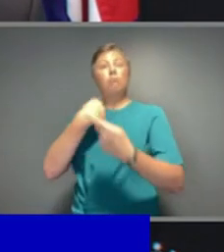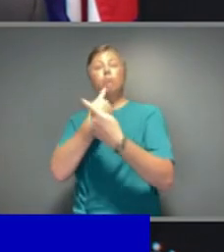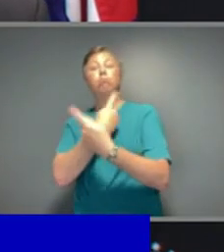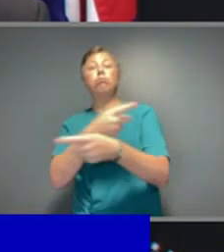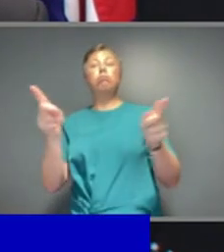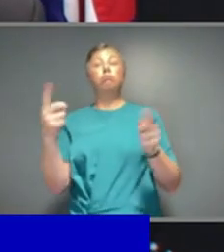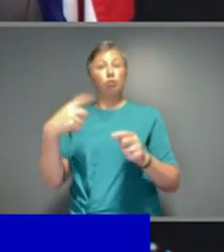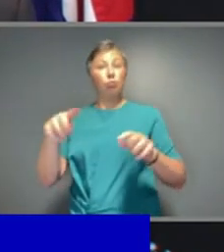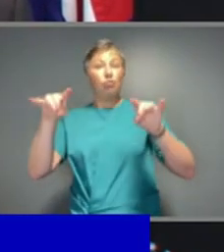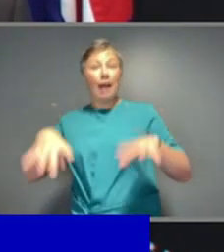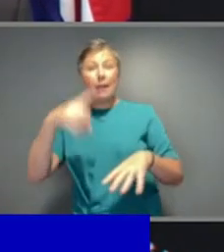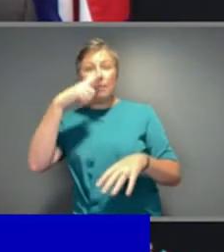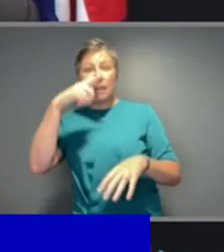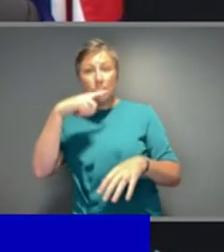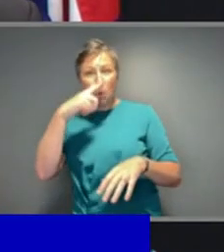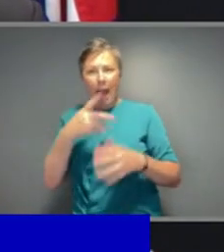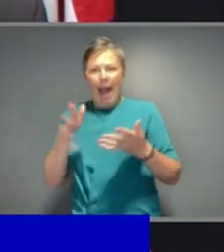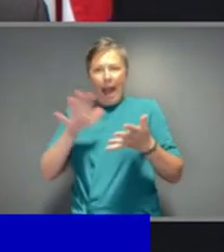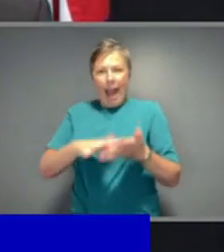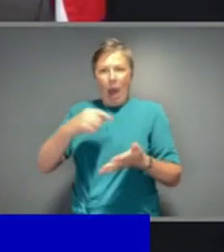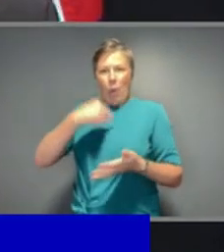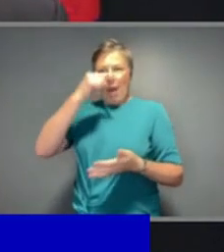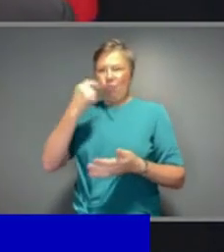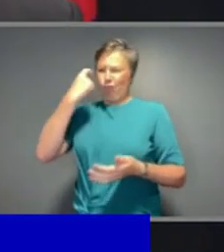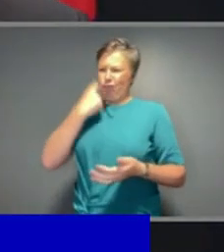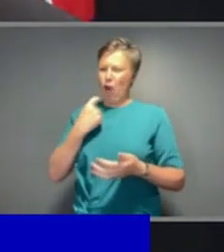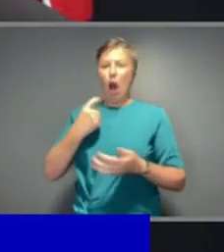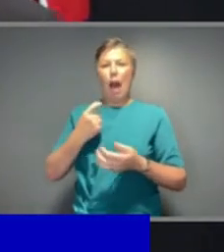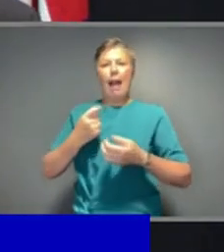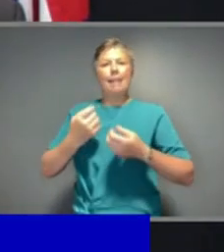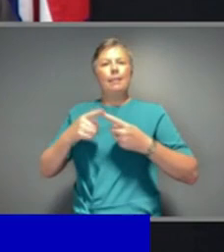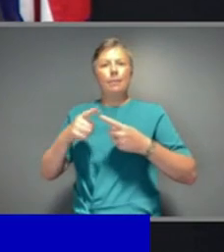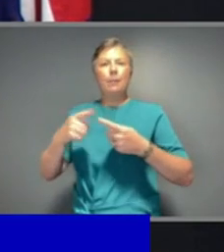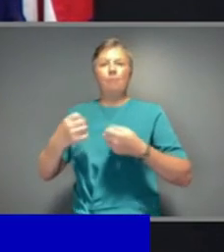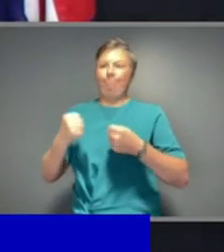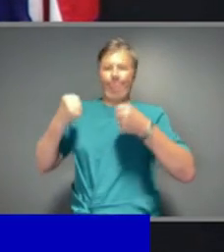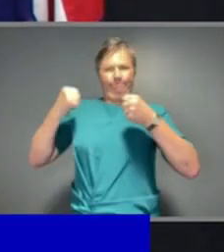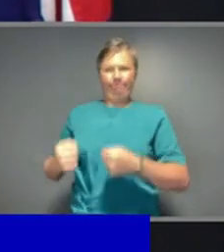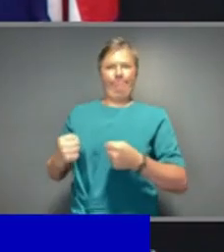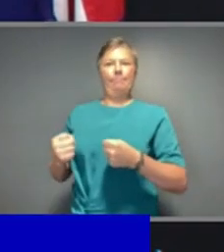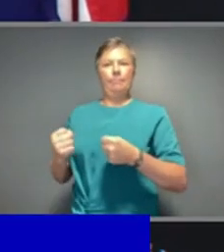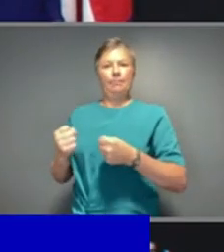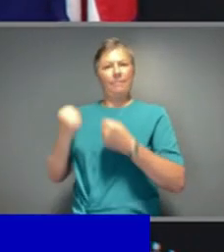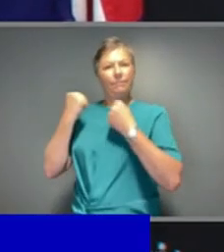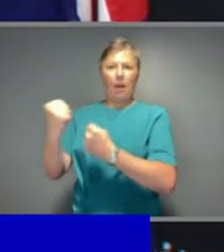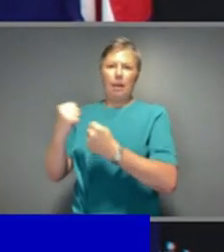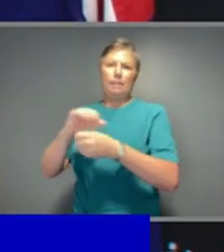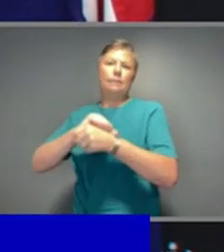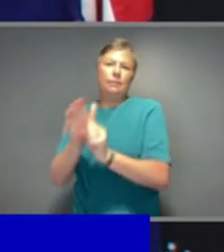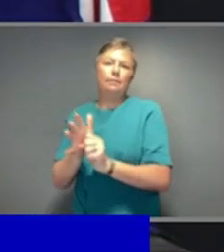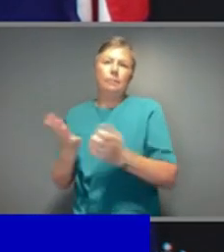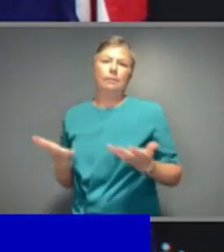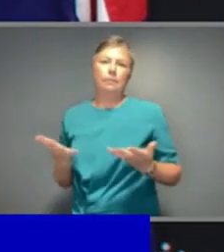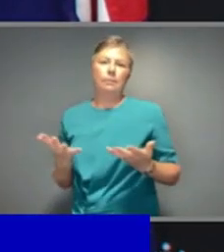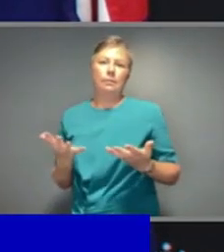country's plan to get us back to that position, where we can ultimately live with this virus in the same way that we